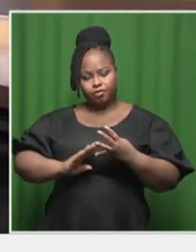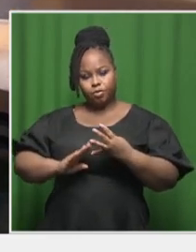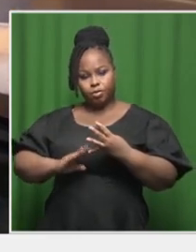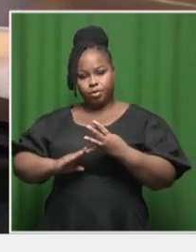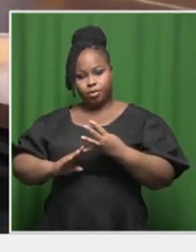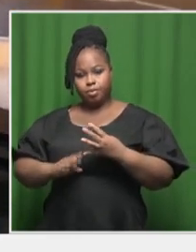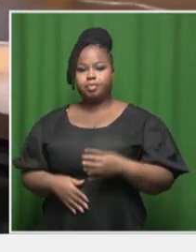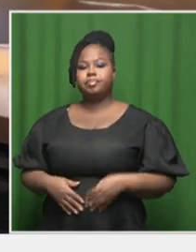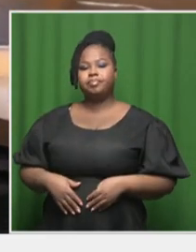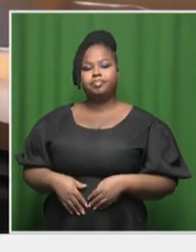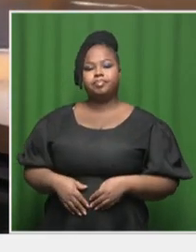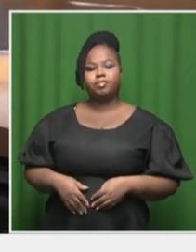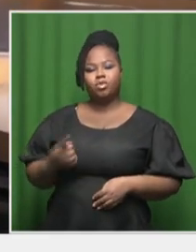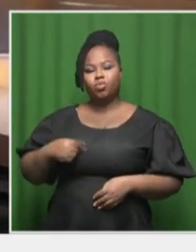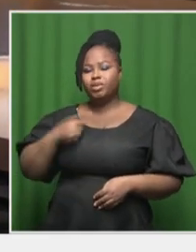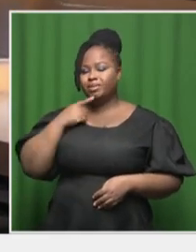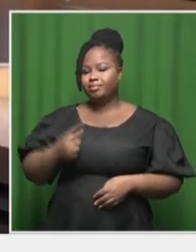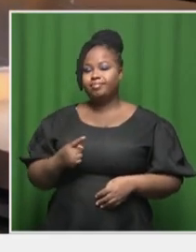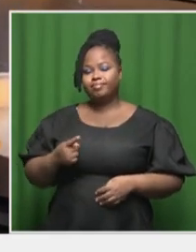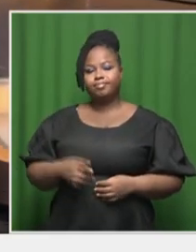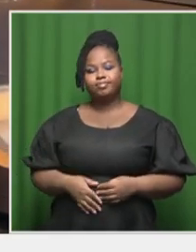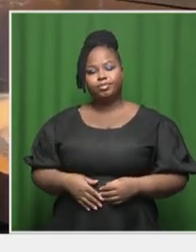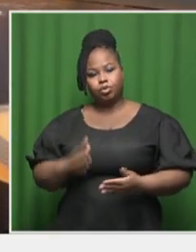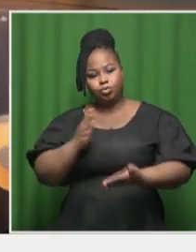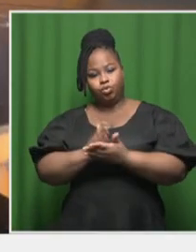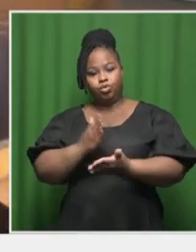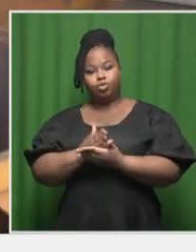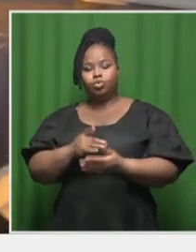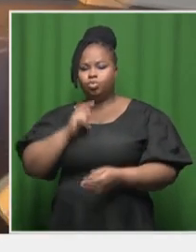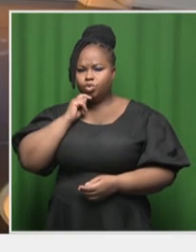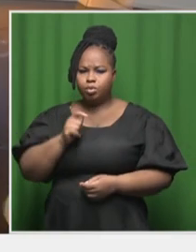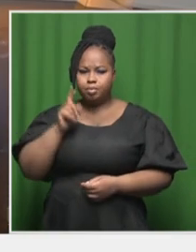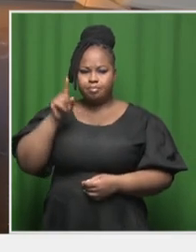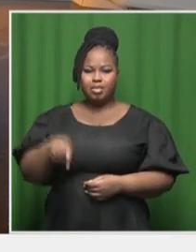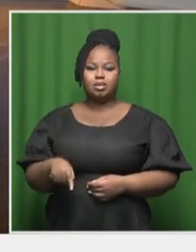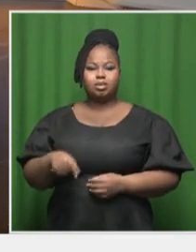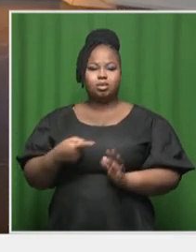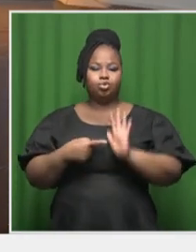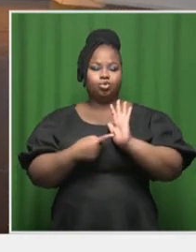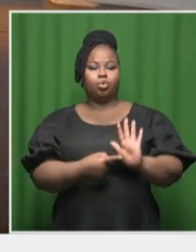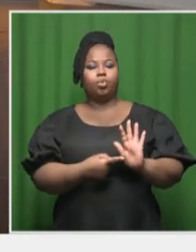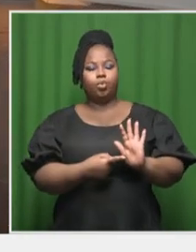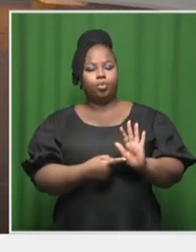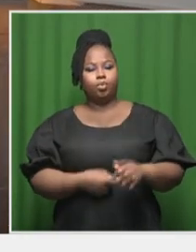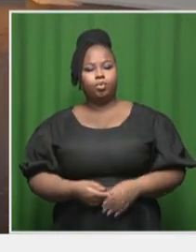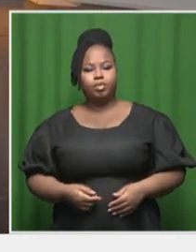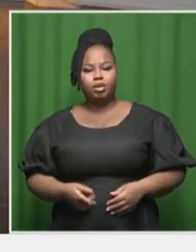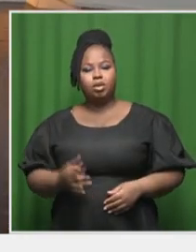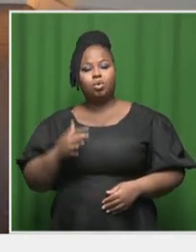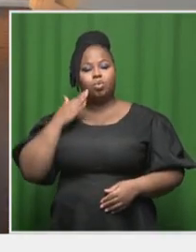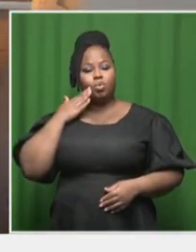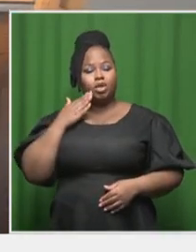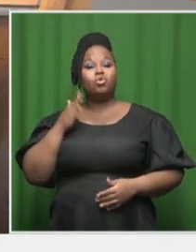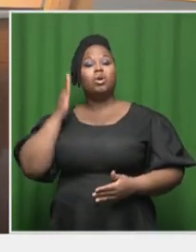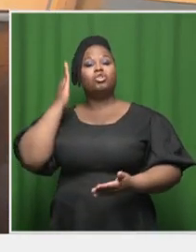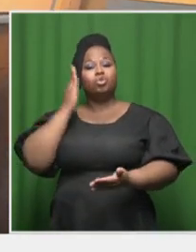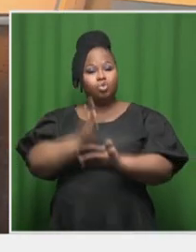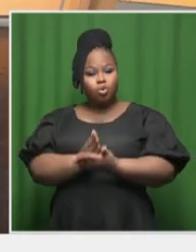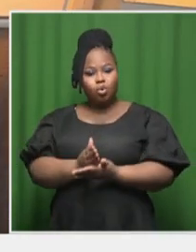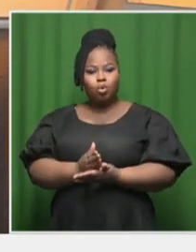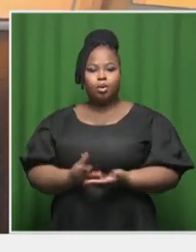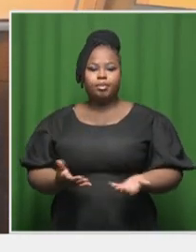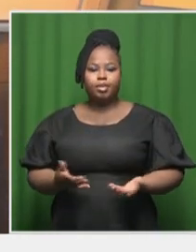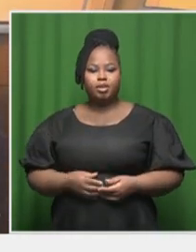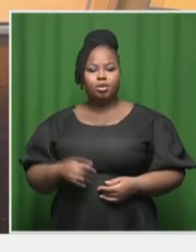the guarantee that has been required. But as we said, that it's when you have certainty. We only